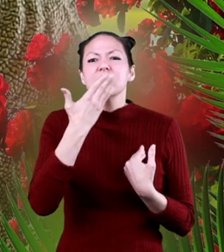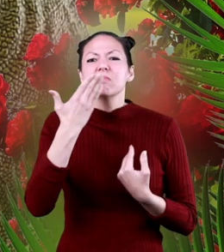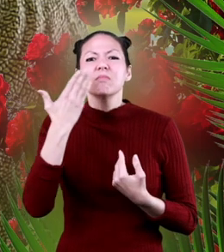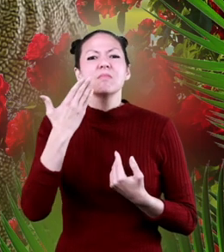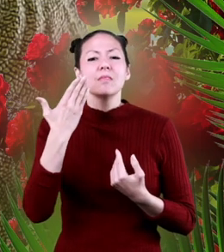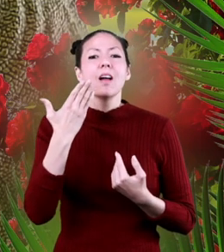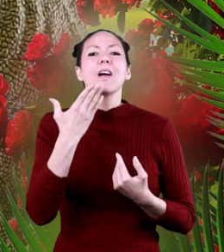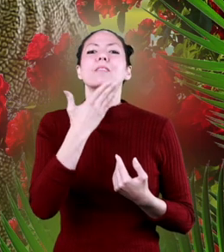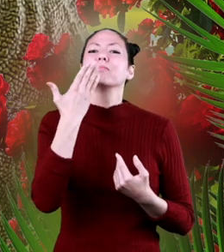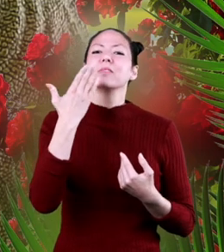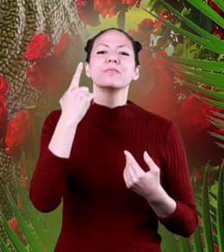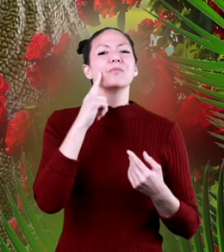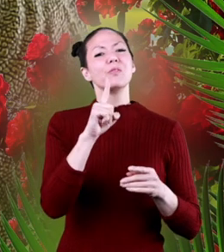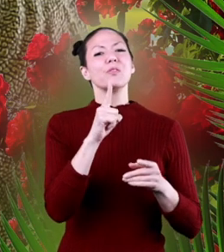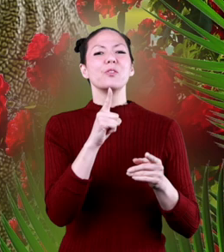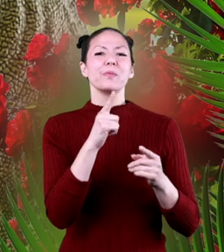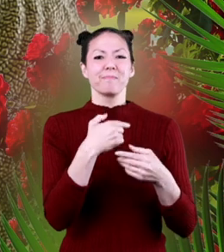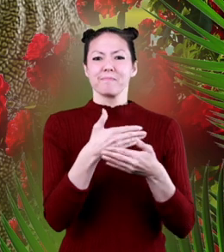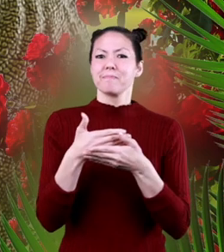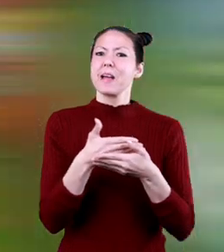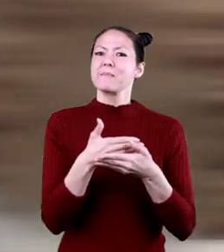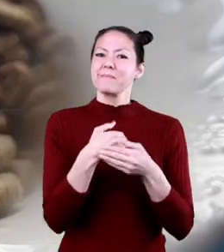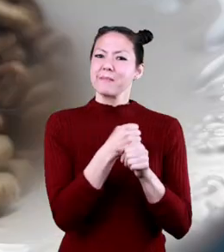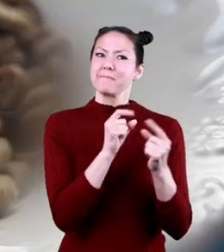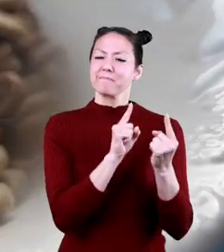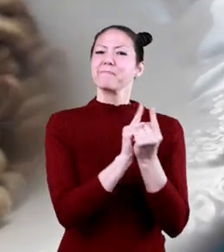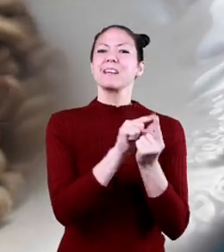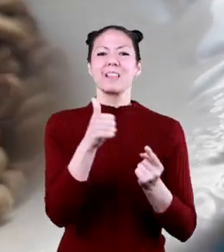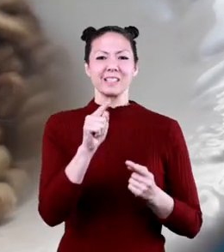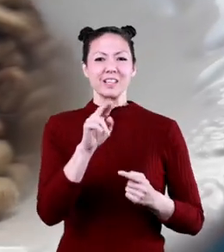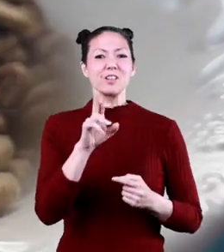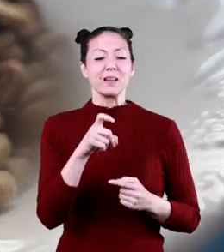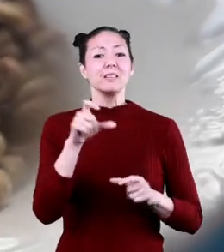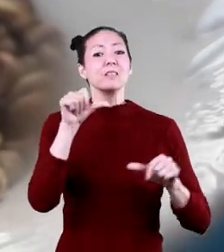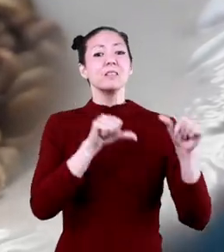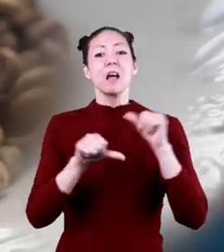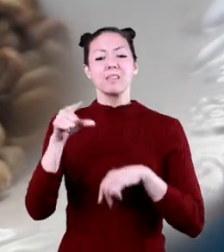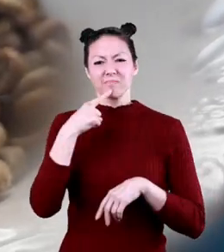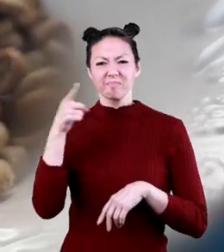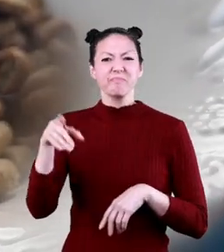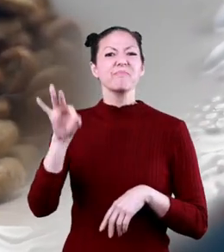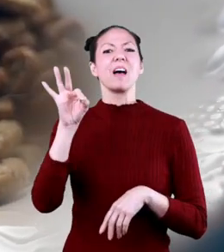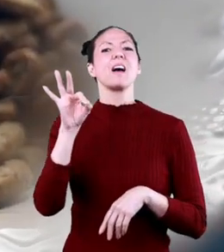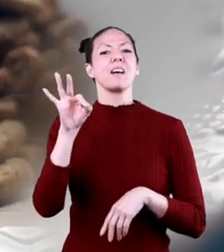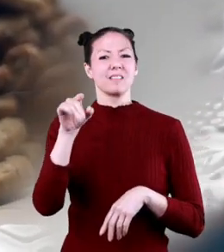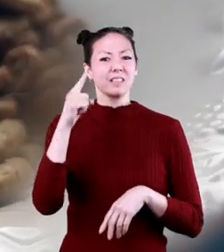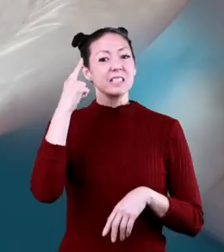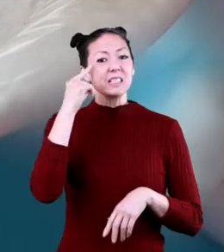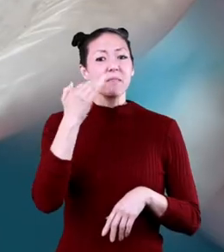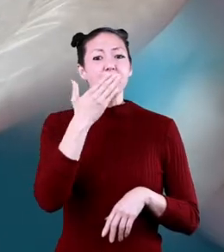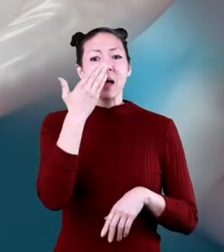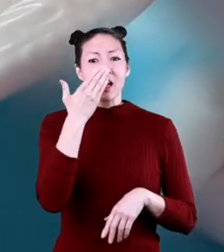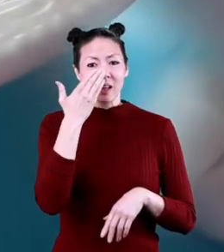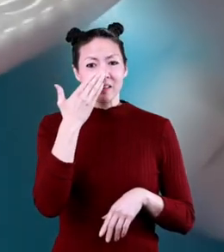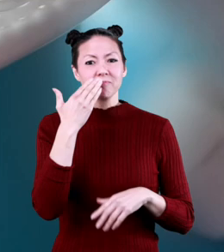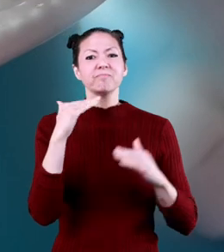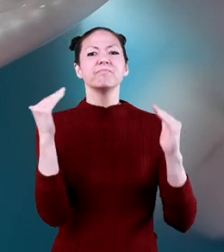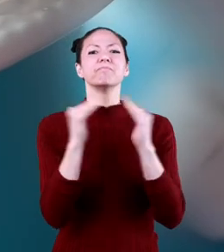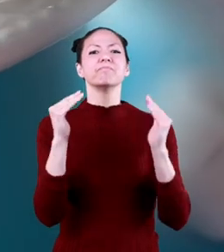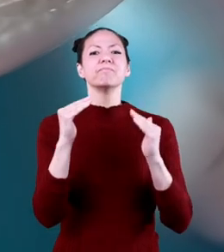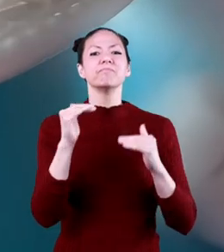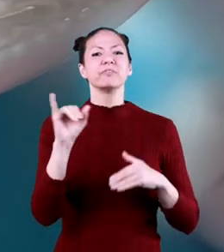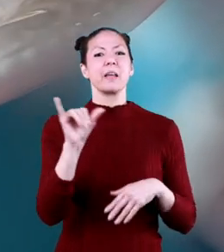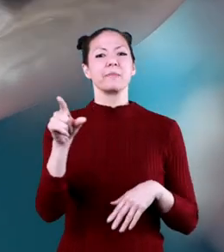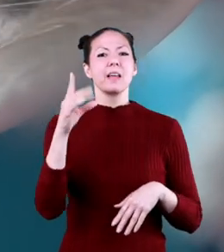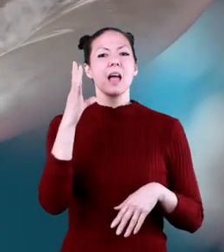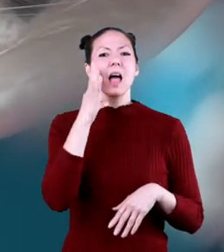sniff other predators and mates as well. Scientists have found that the T-Rex shares a similar sense of smell with